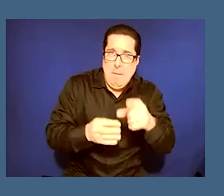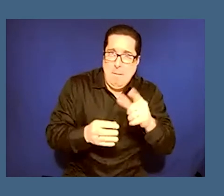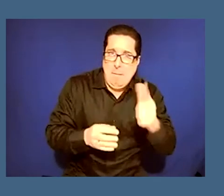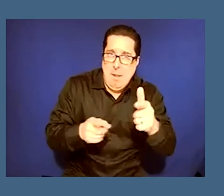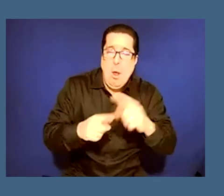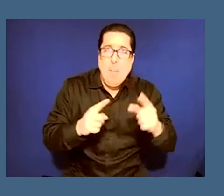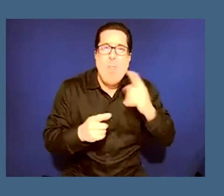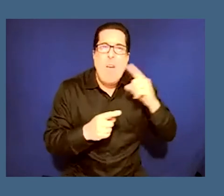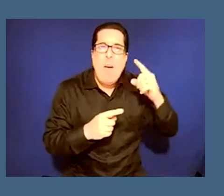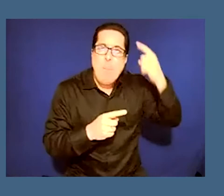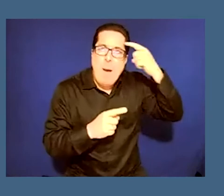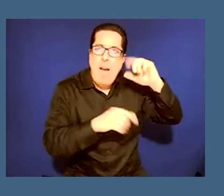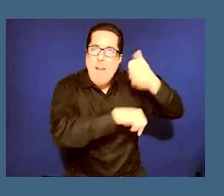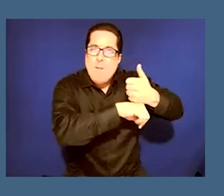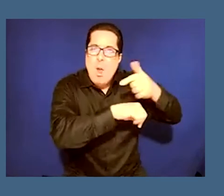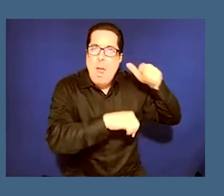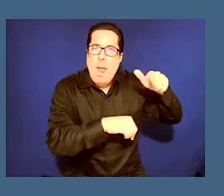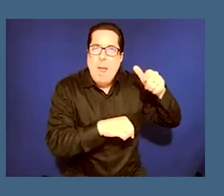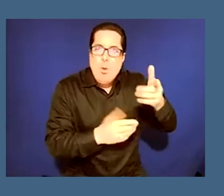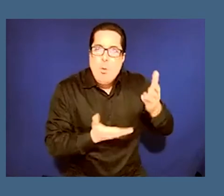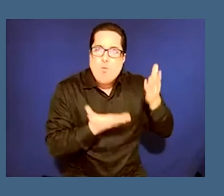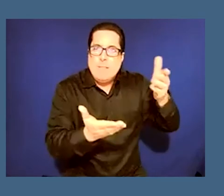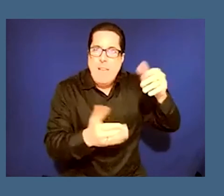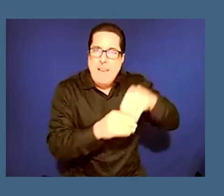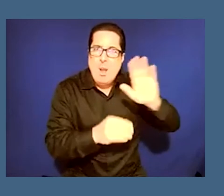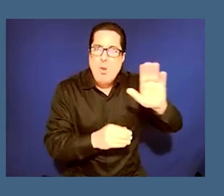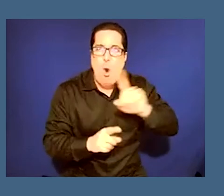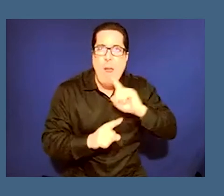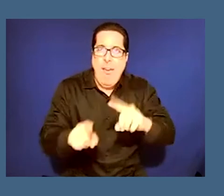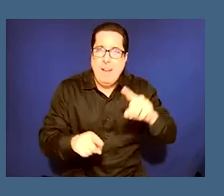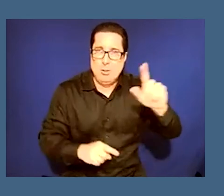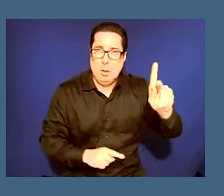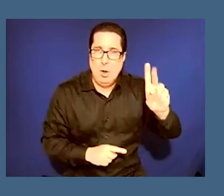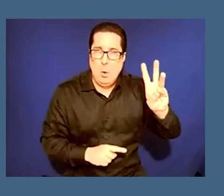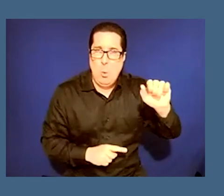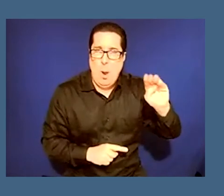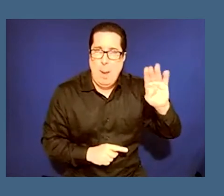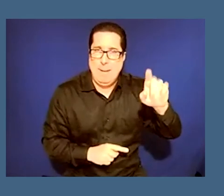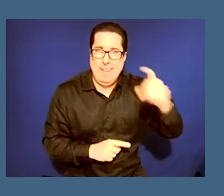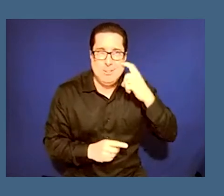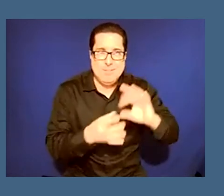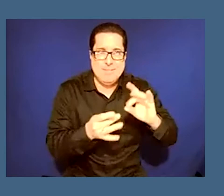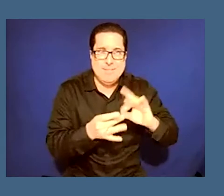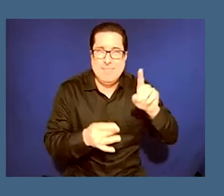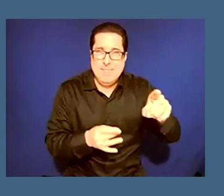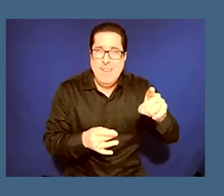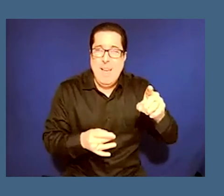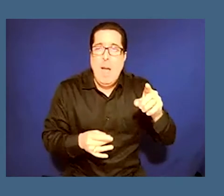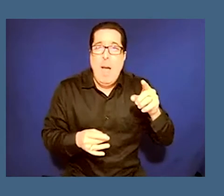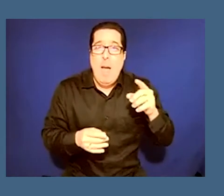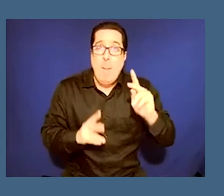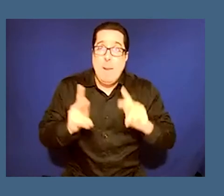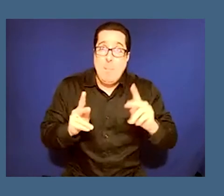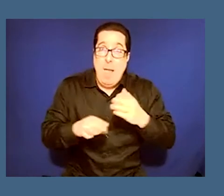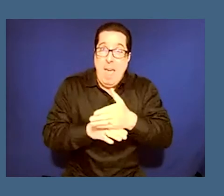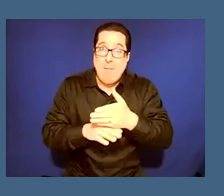in which you framed this conversation kwame and in your answer it makes me think about the people who after kidnapped